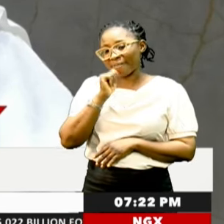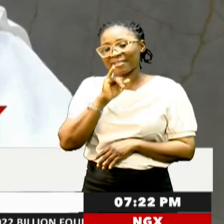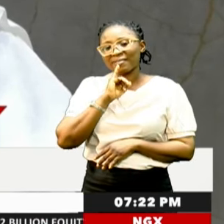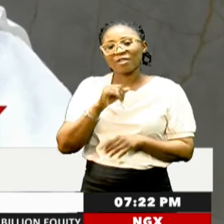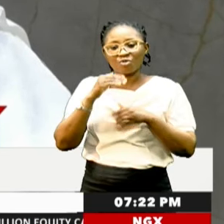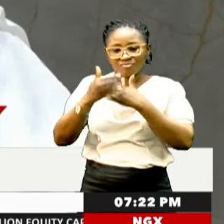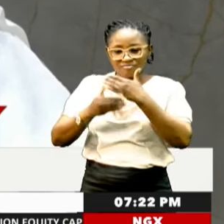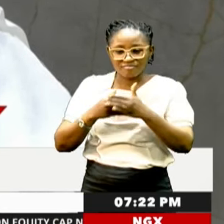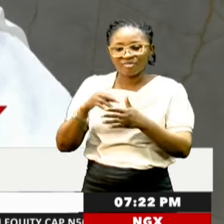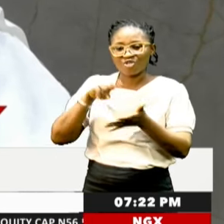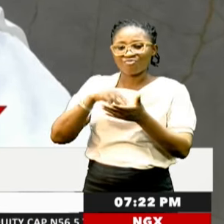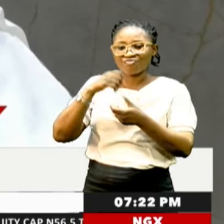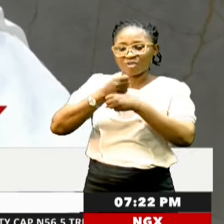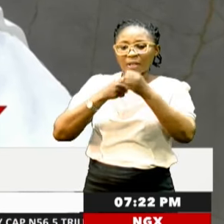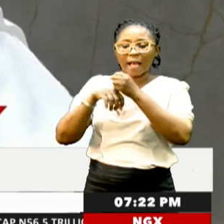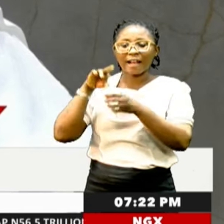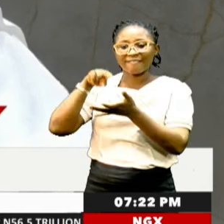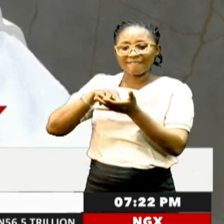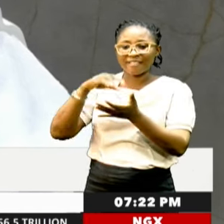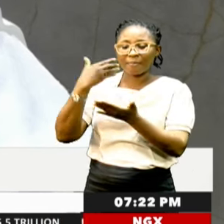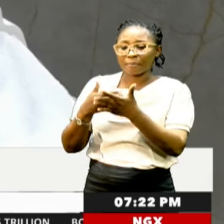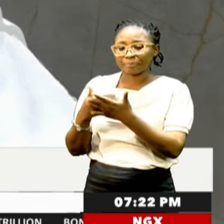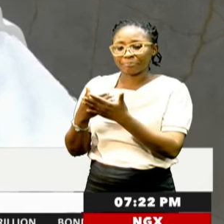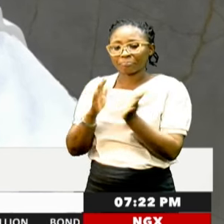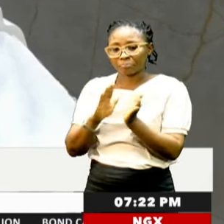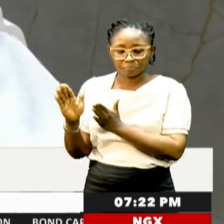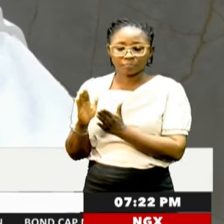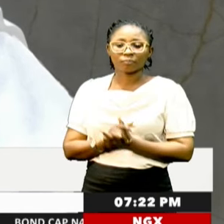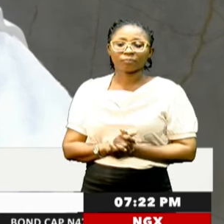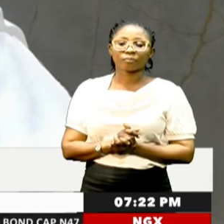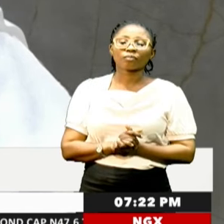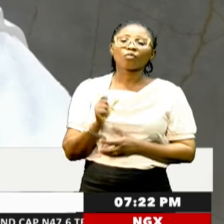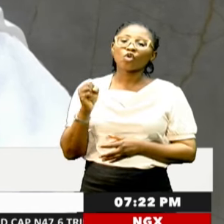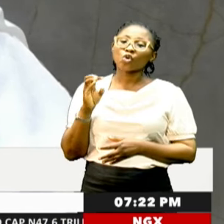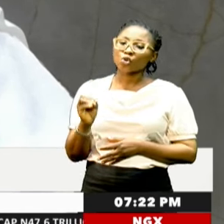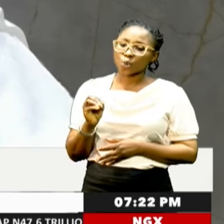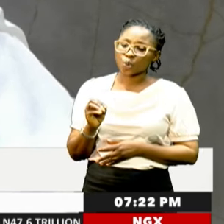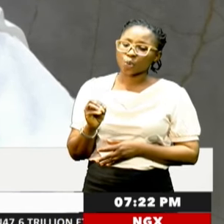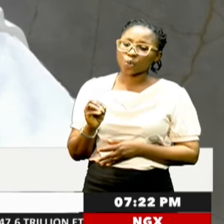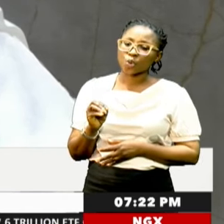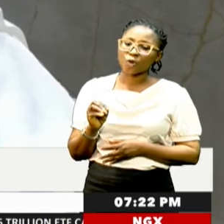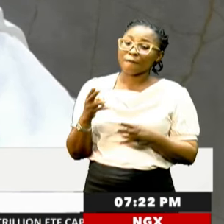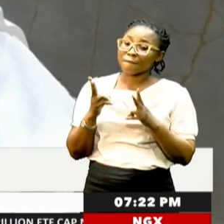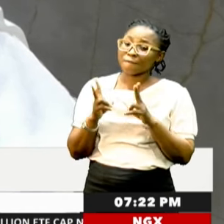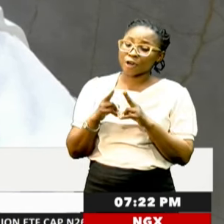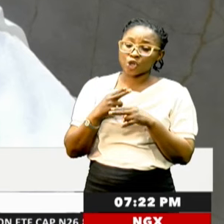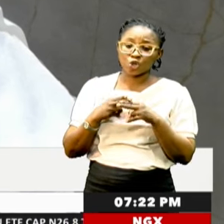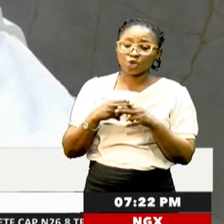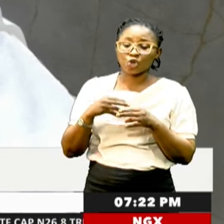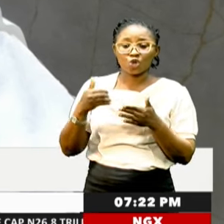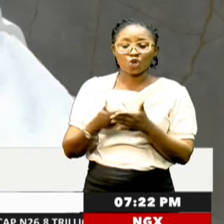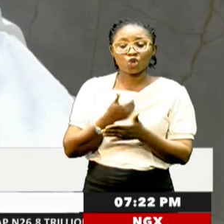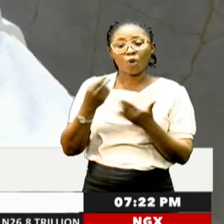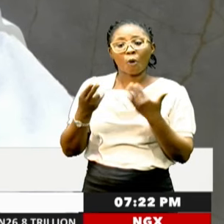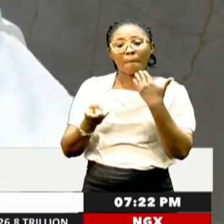is undergoing restructuring and recapitalization. So, very soon, a new Bank